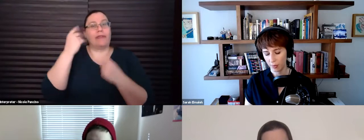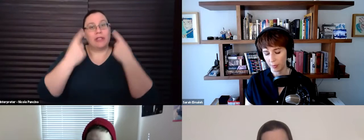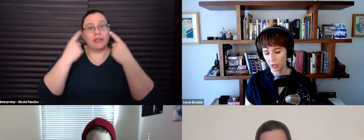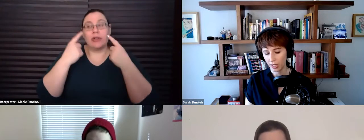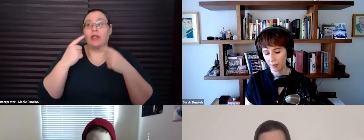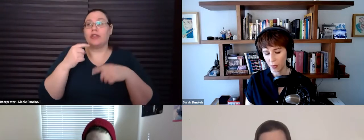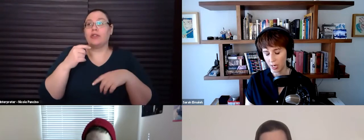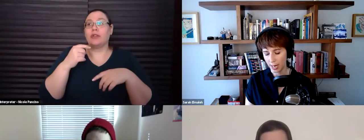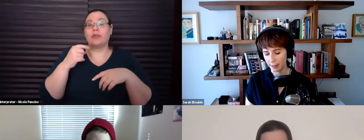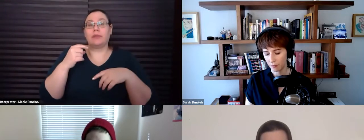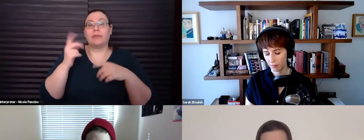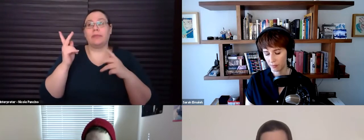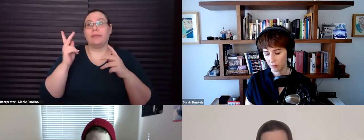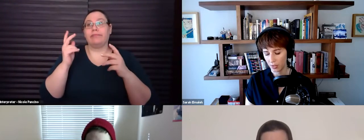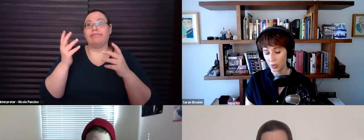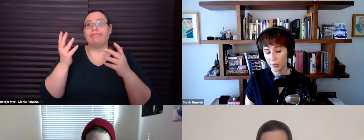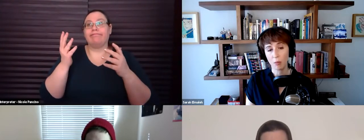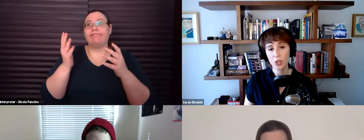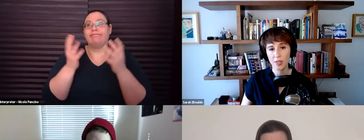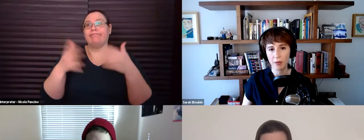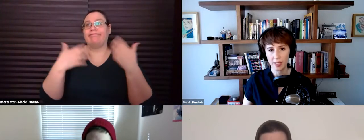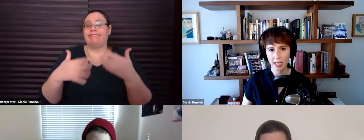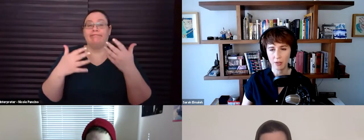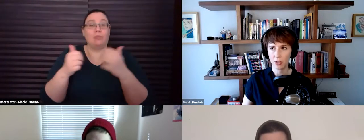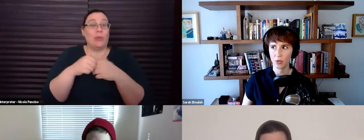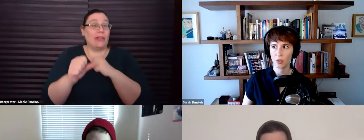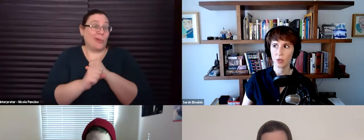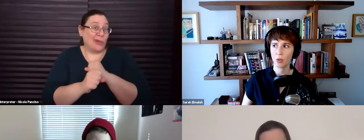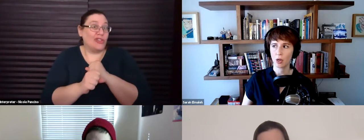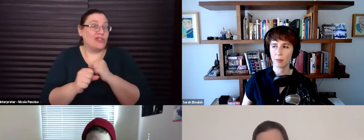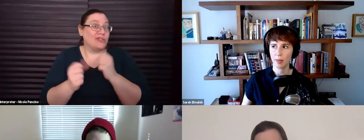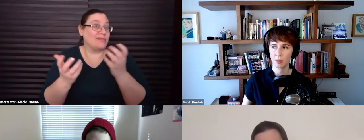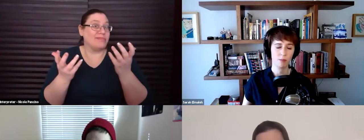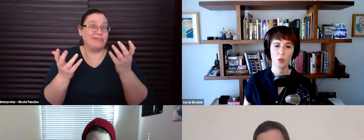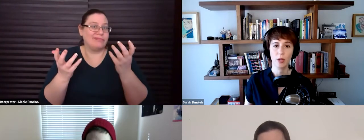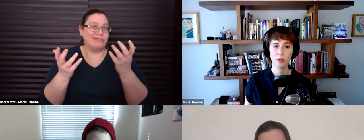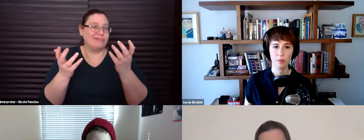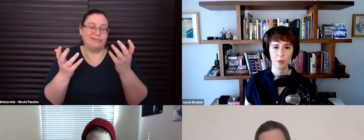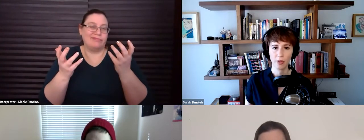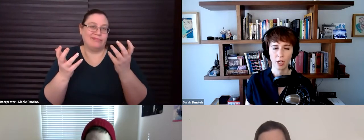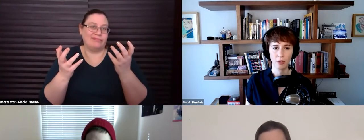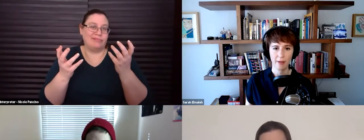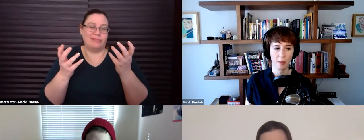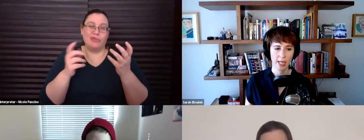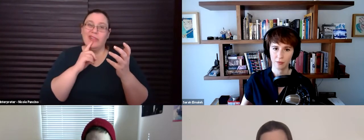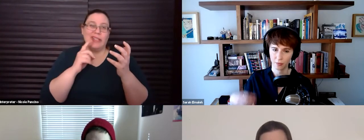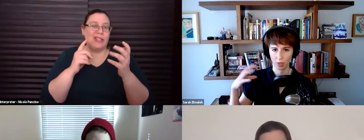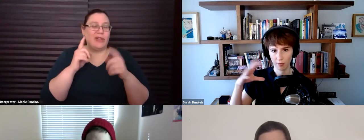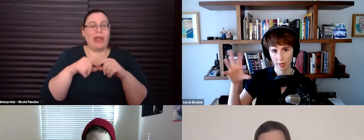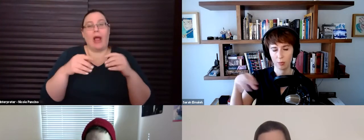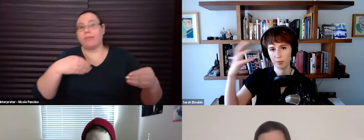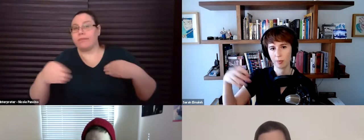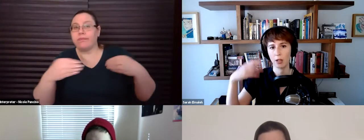you know, people are looking for, um, you know, certainly with commercials, I would say there's, there's no longer as much wiggle room for whether or not you have a competitive